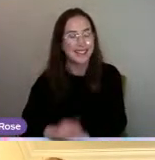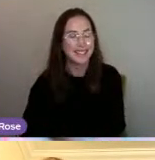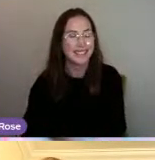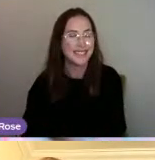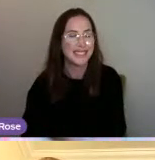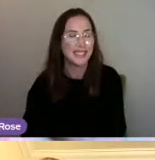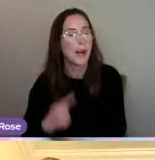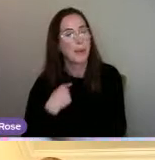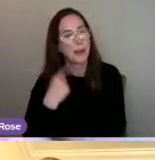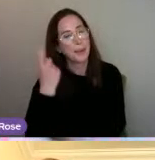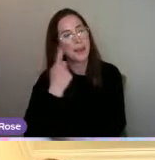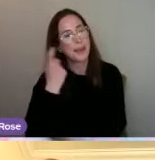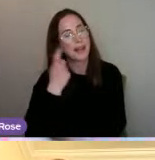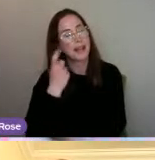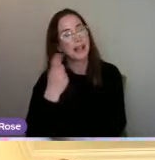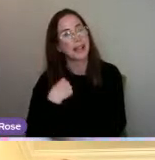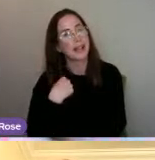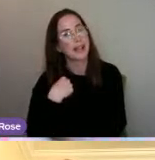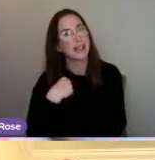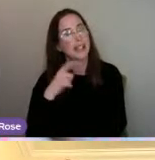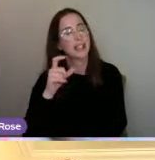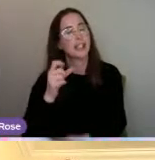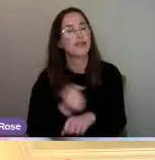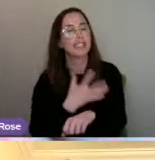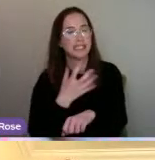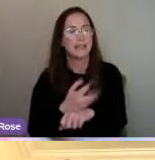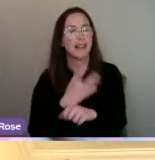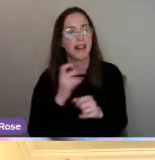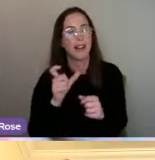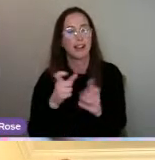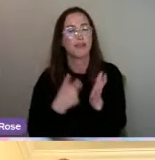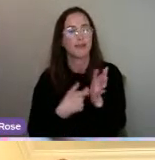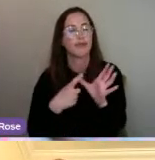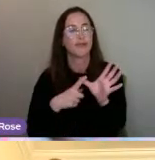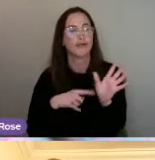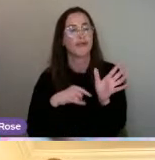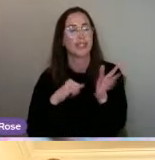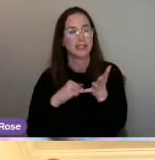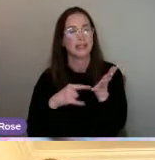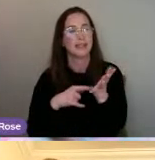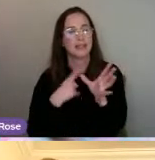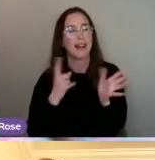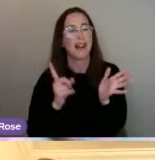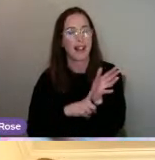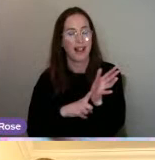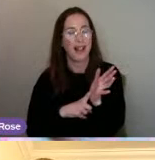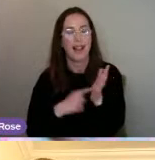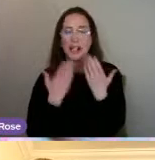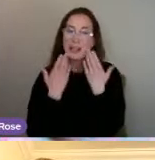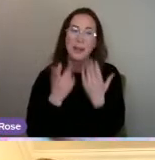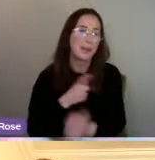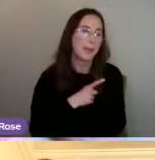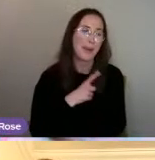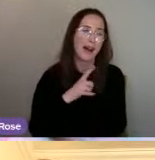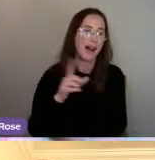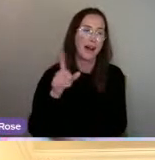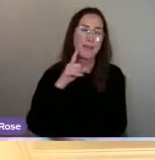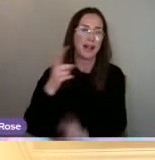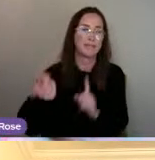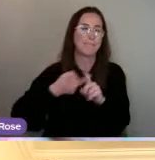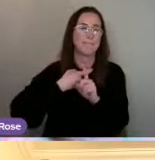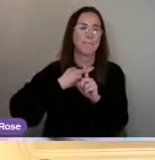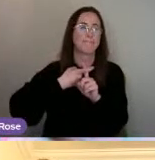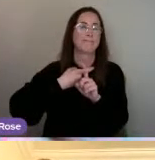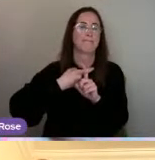We were thinking... I was thinking Crystal. Crystal. Yeah. I don't know why, Crystal just sort of,